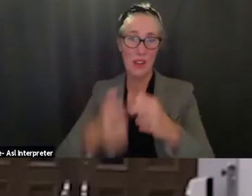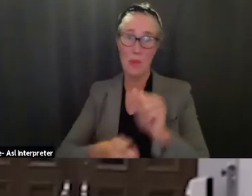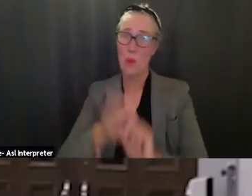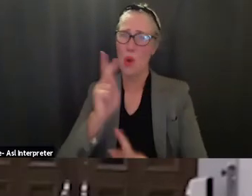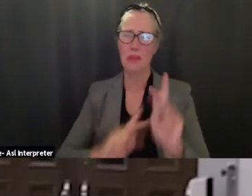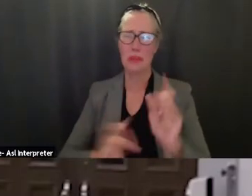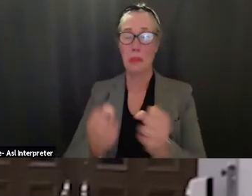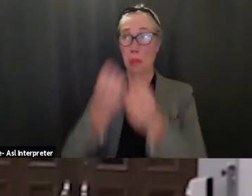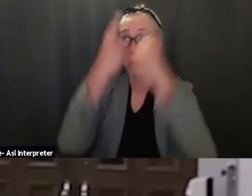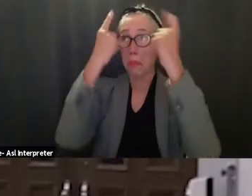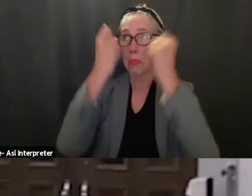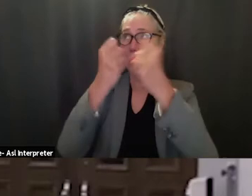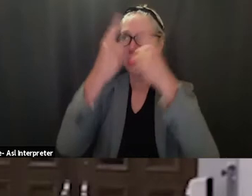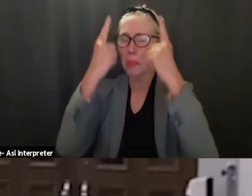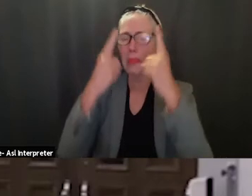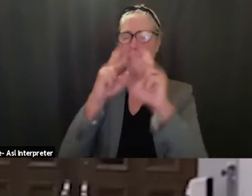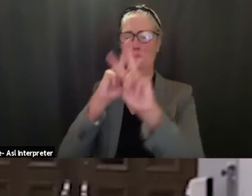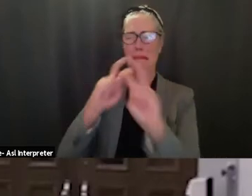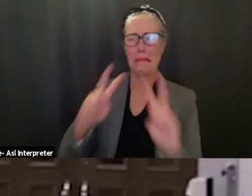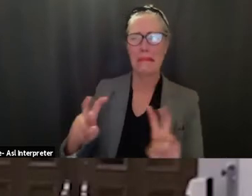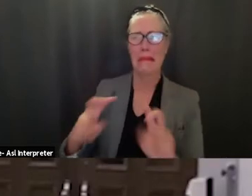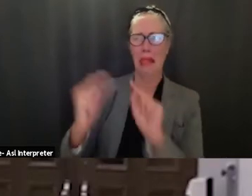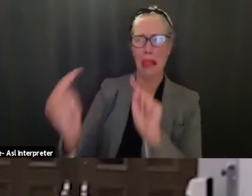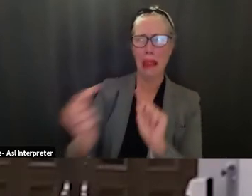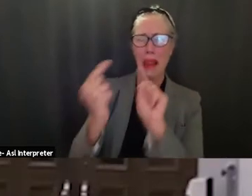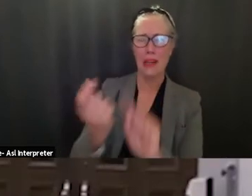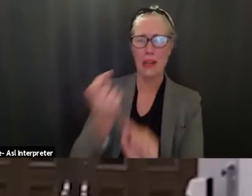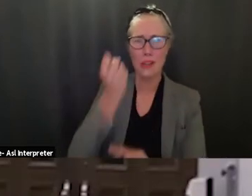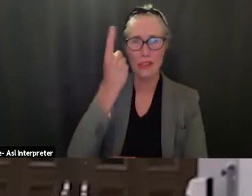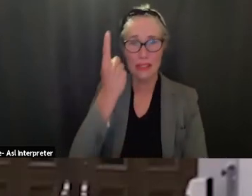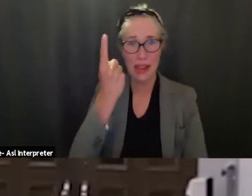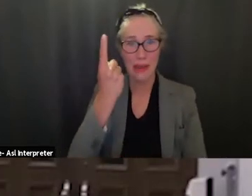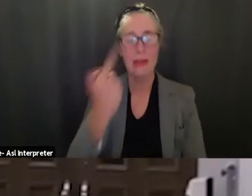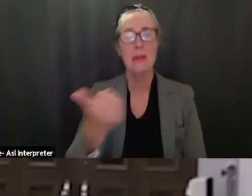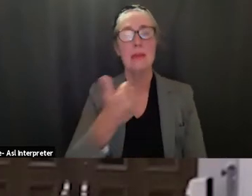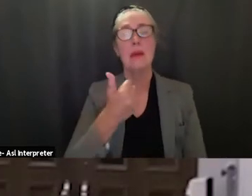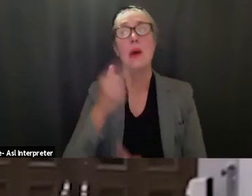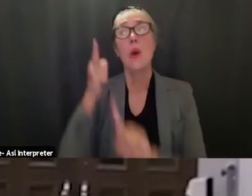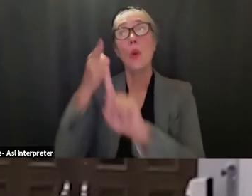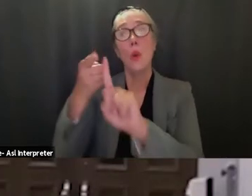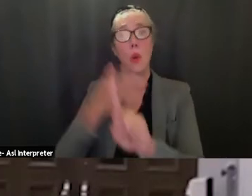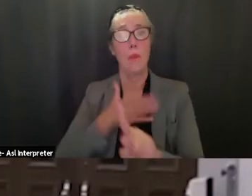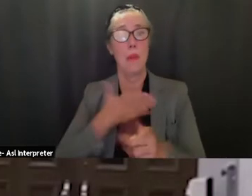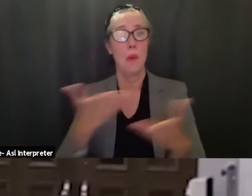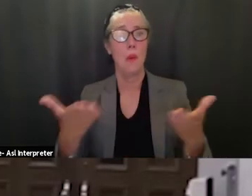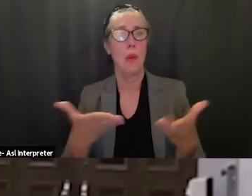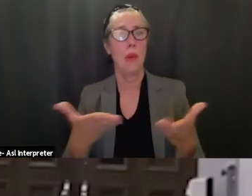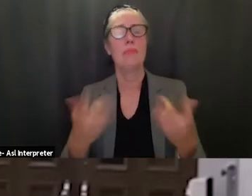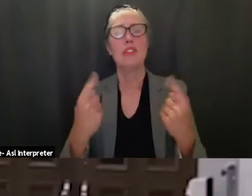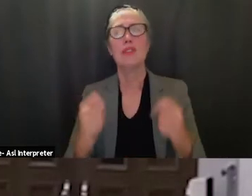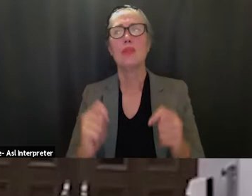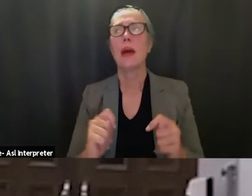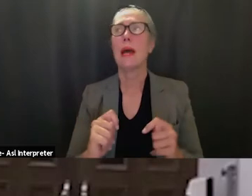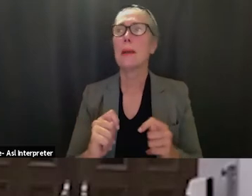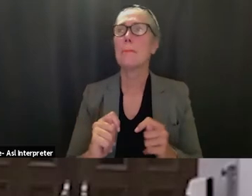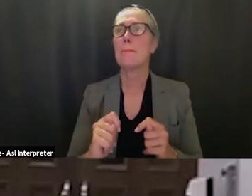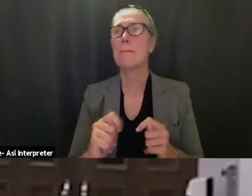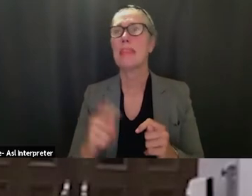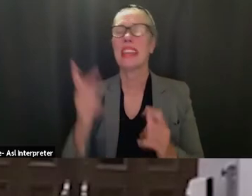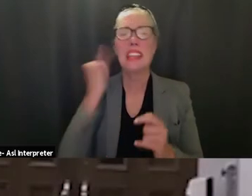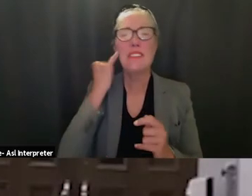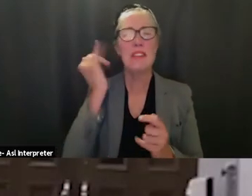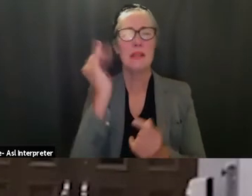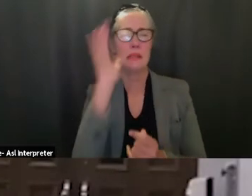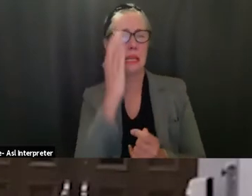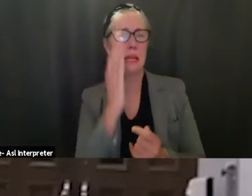understand so my um goal is to try to um kind of make those obscure sort of